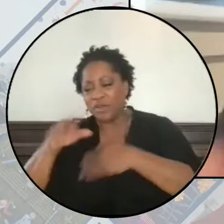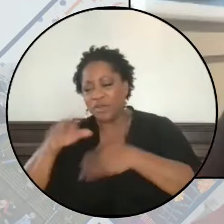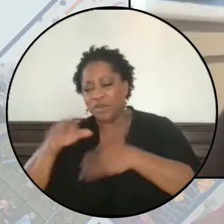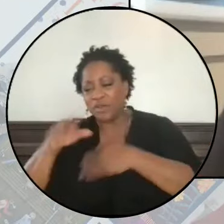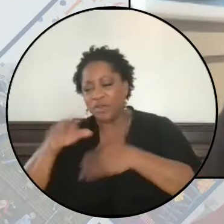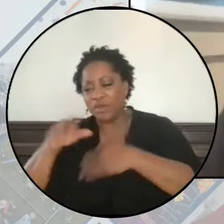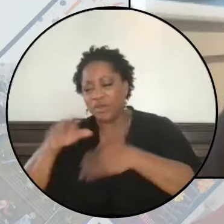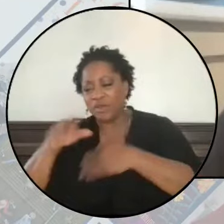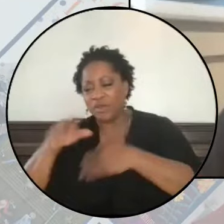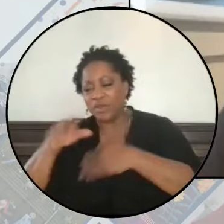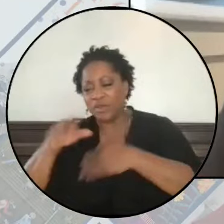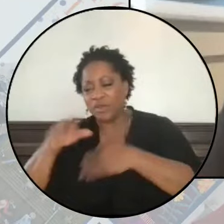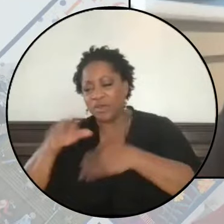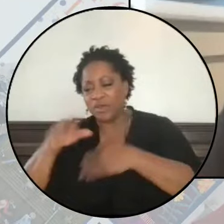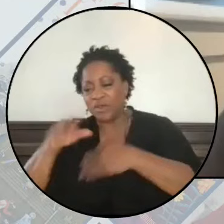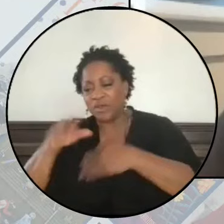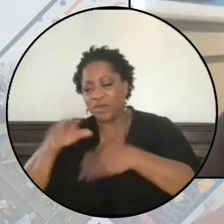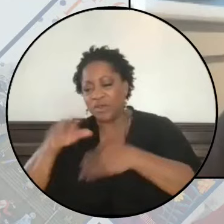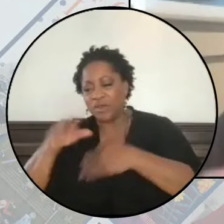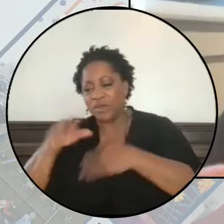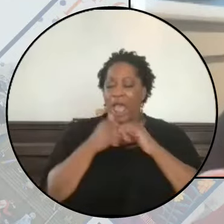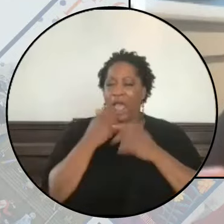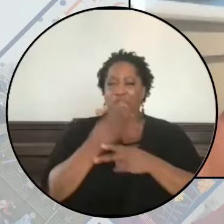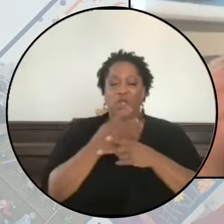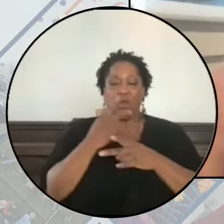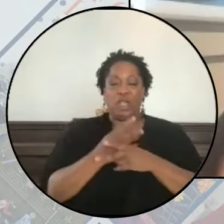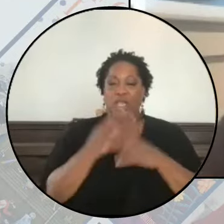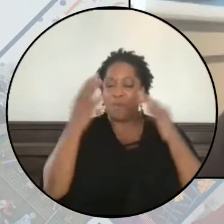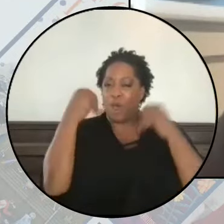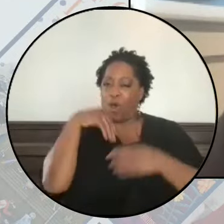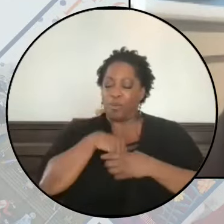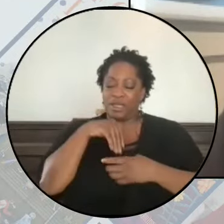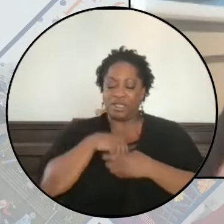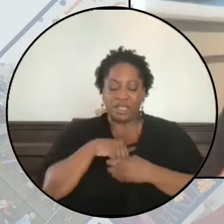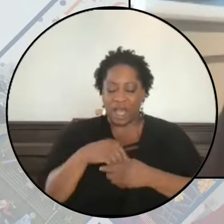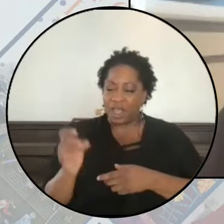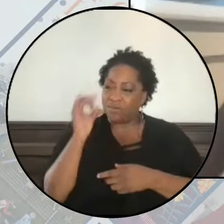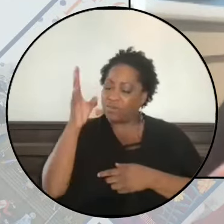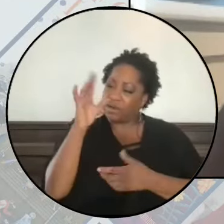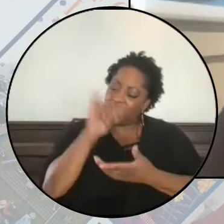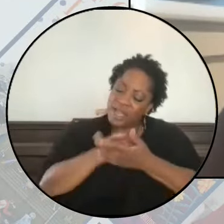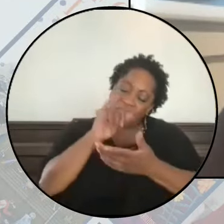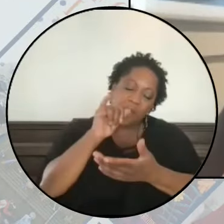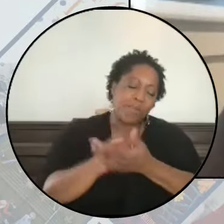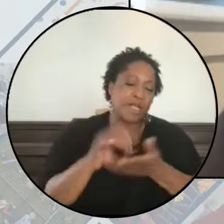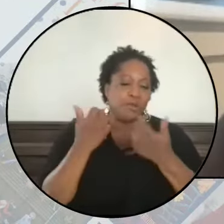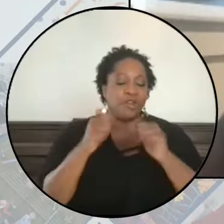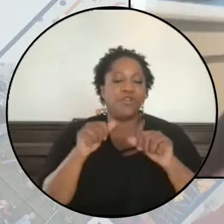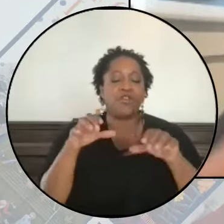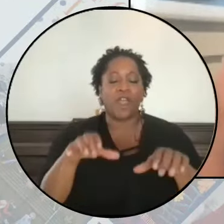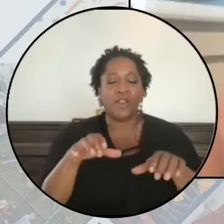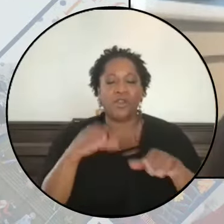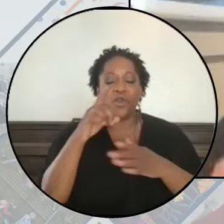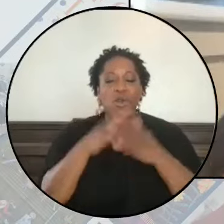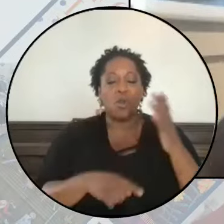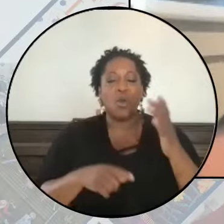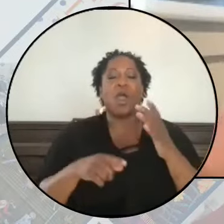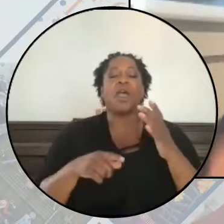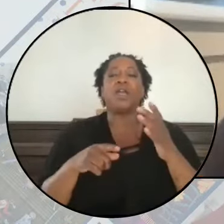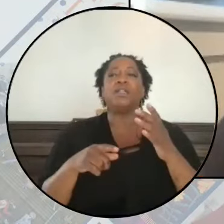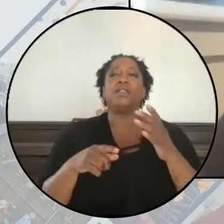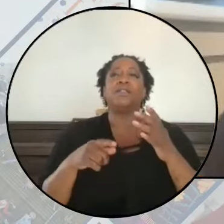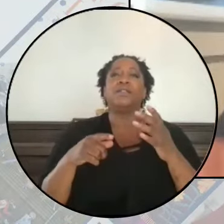think that hope is nearly impossible to maintain. And so we've been endeavoring to do what Maryam Kaba tells us, right, is an